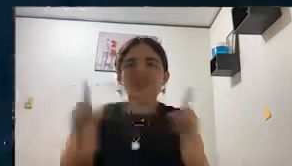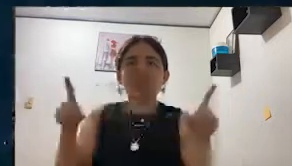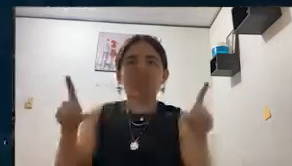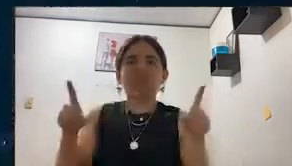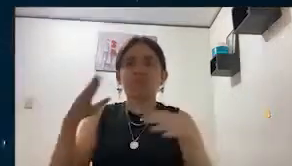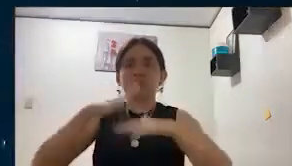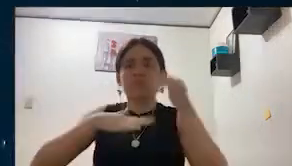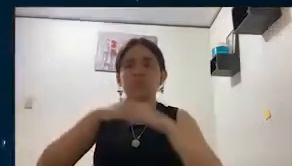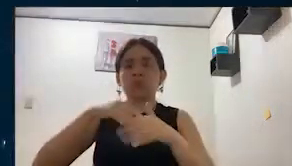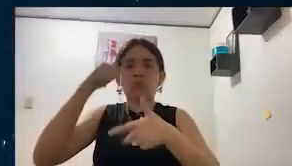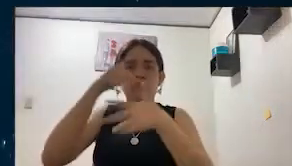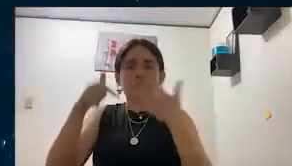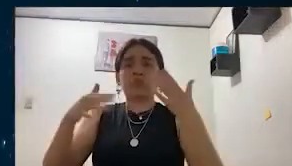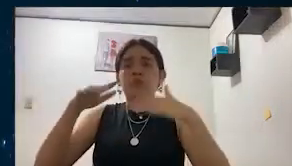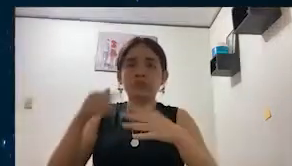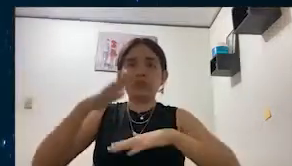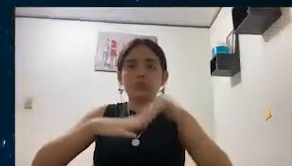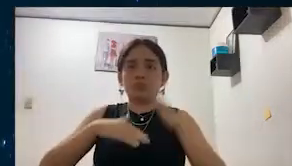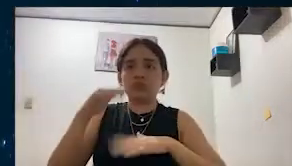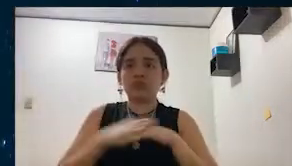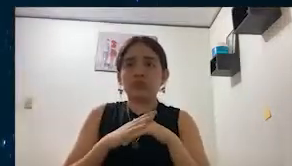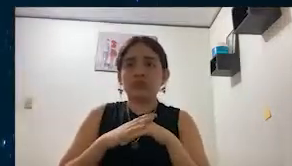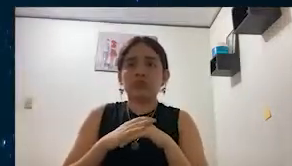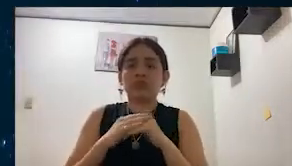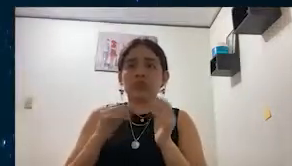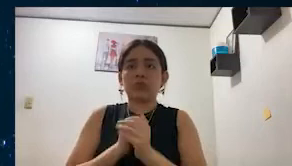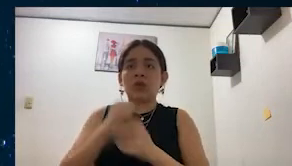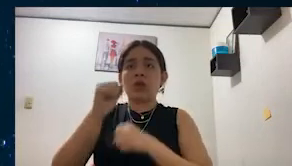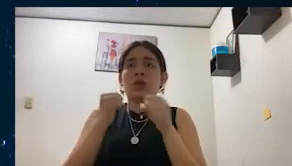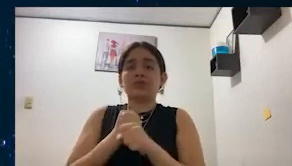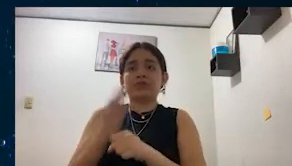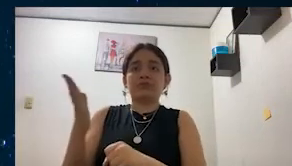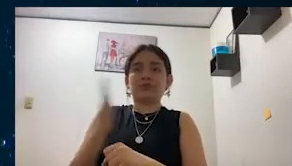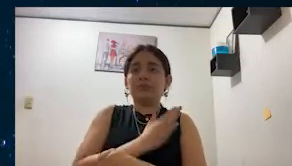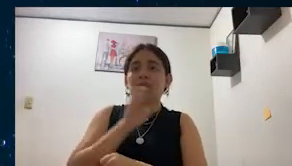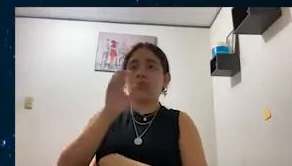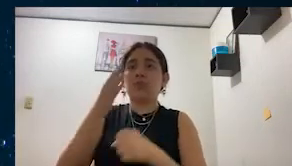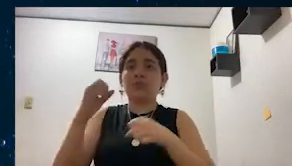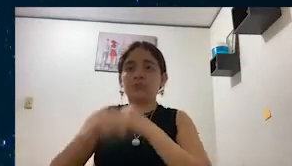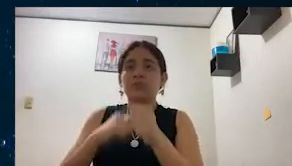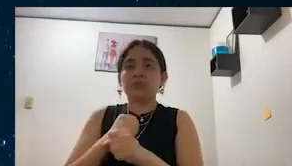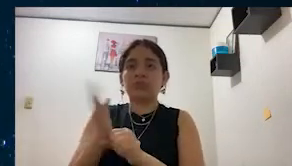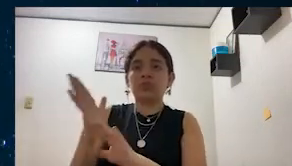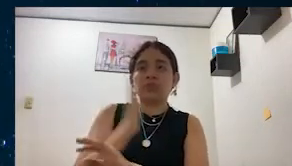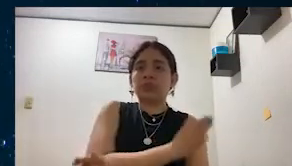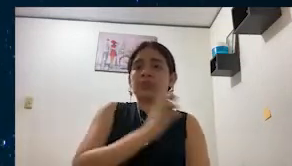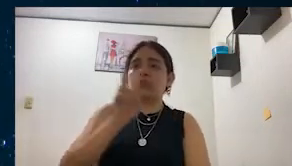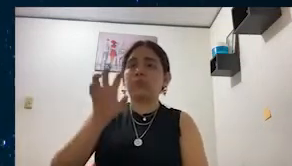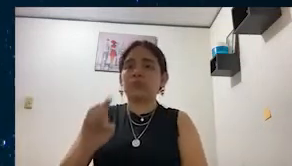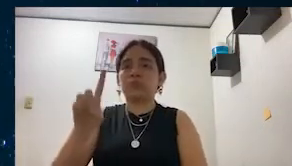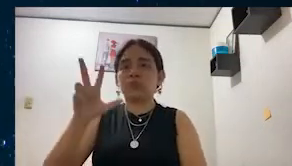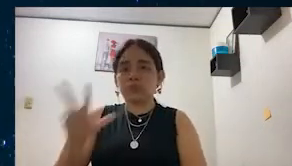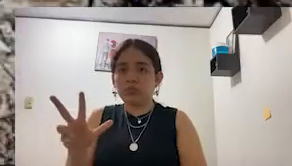Since 2013, waste has not stopped increasing, and more than 19 tons of clearing are produced